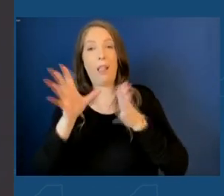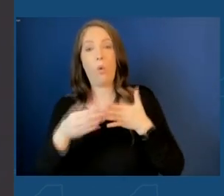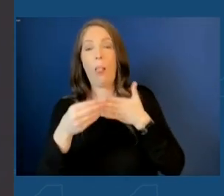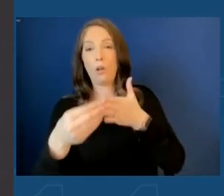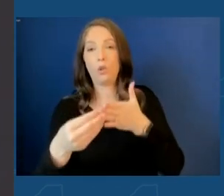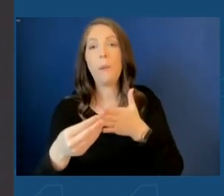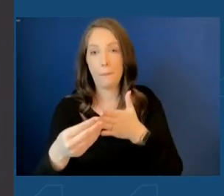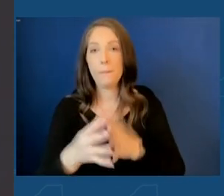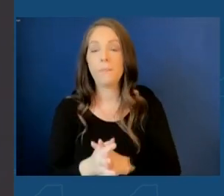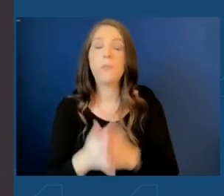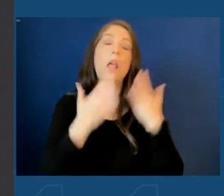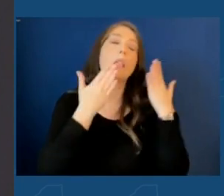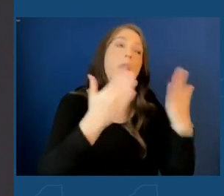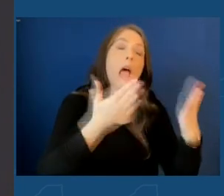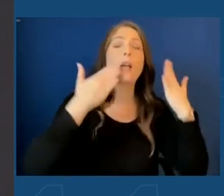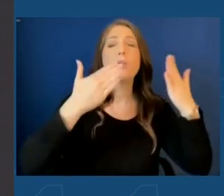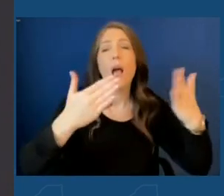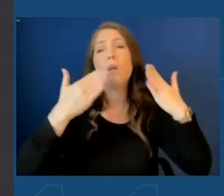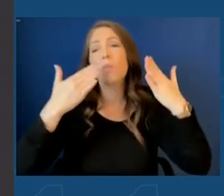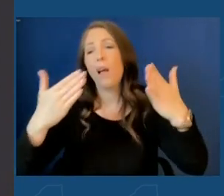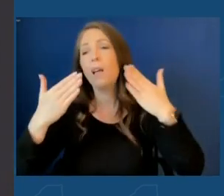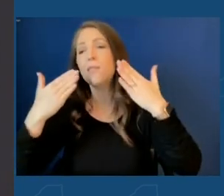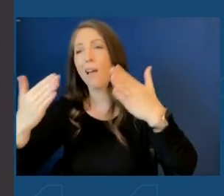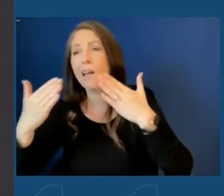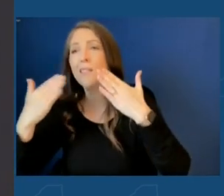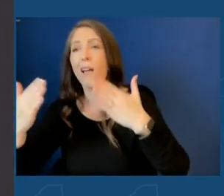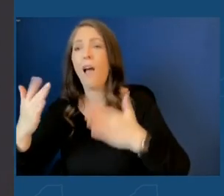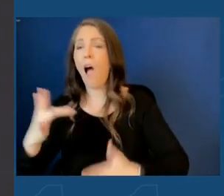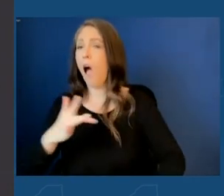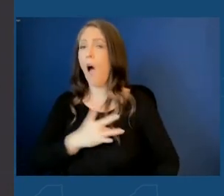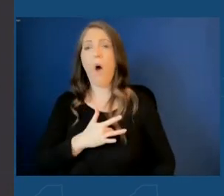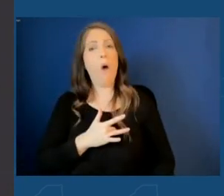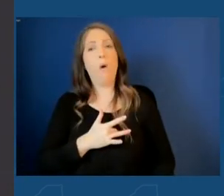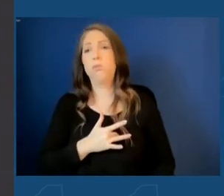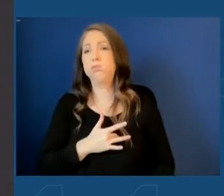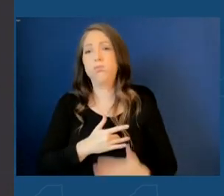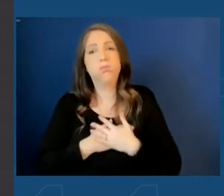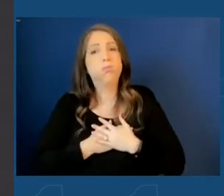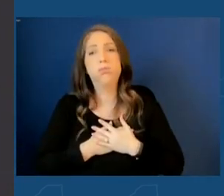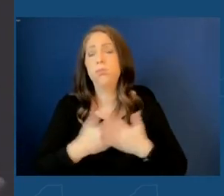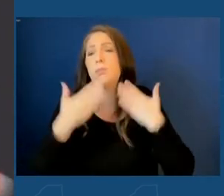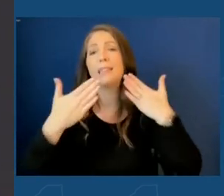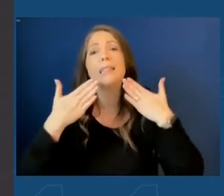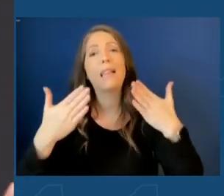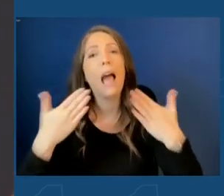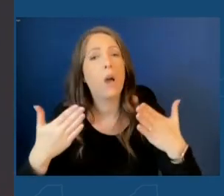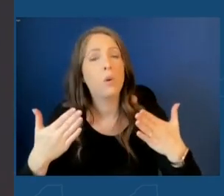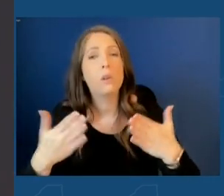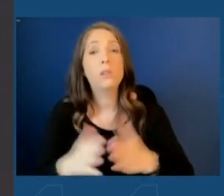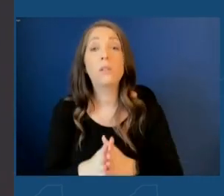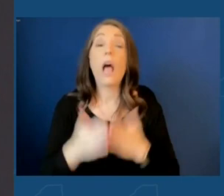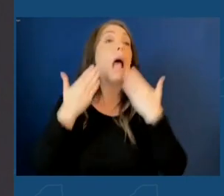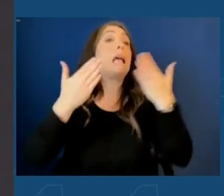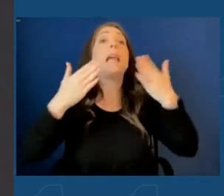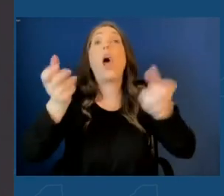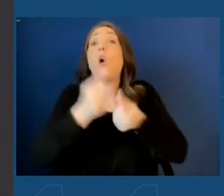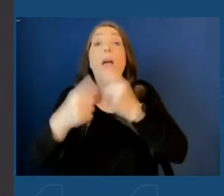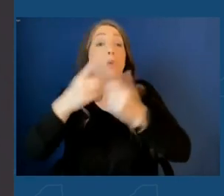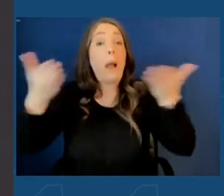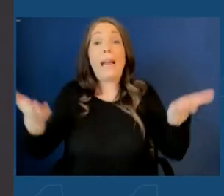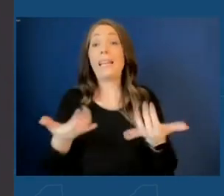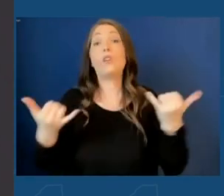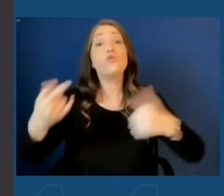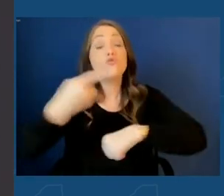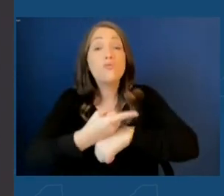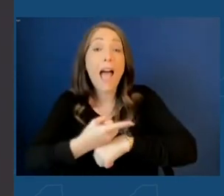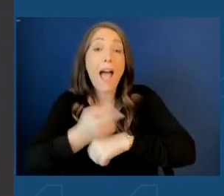So I thank you all for, from the bottom of my heart, to make this happen. And I thank you for everybody that is here